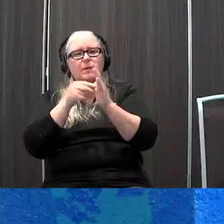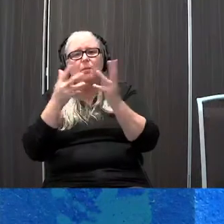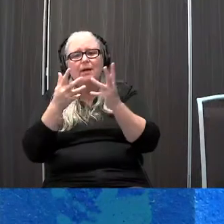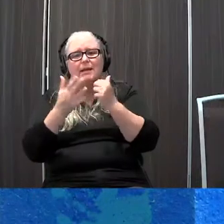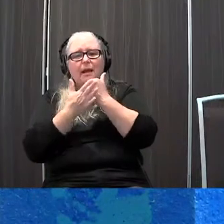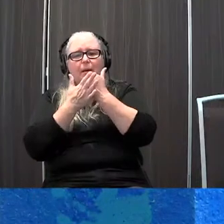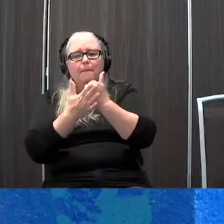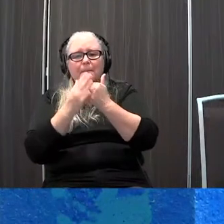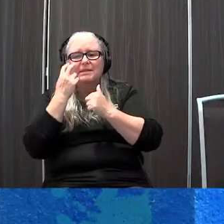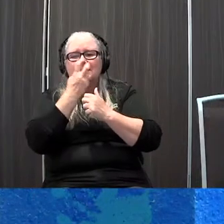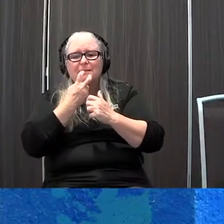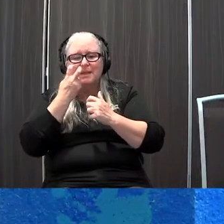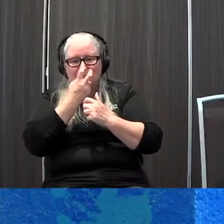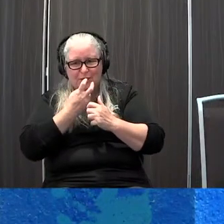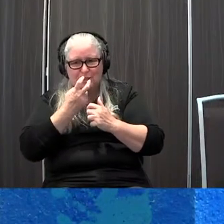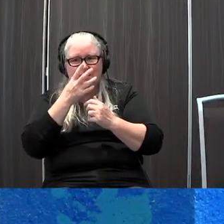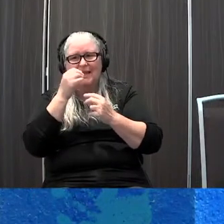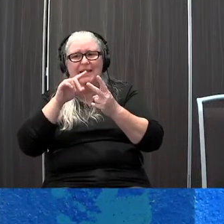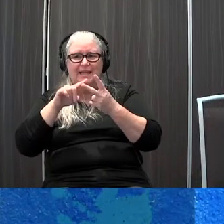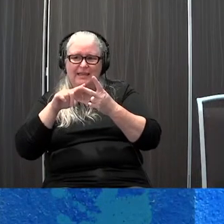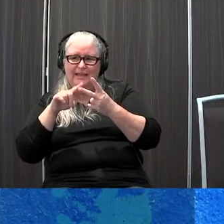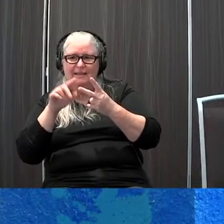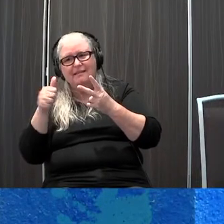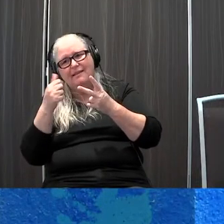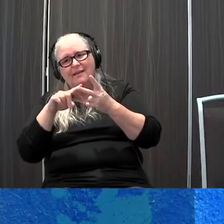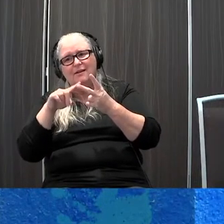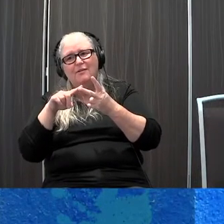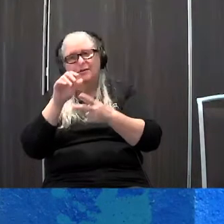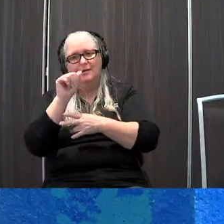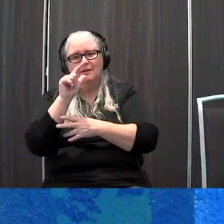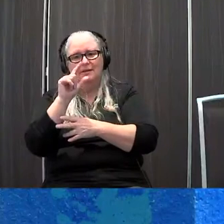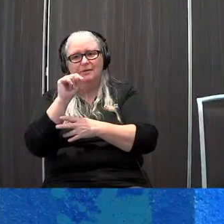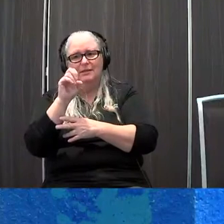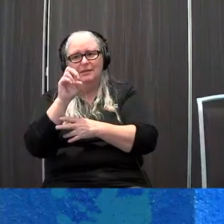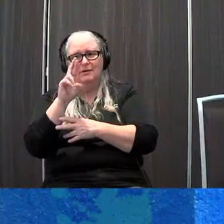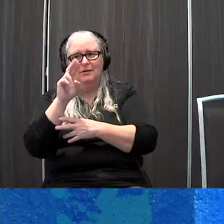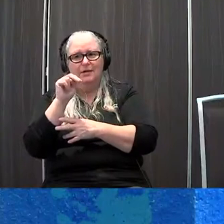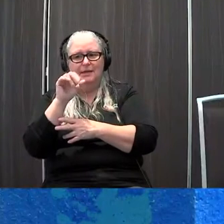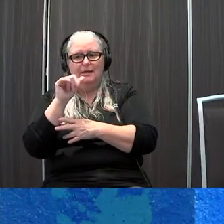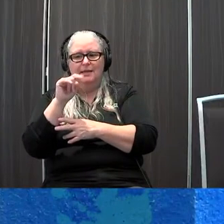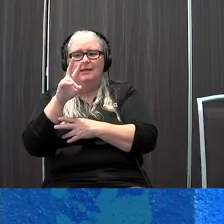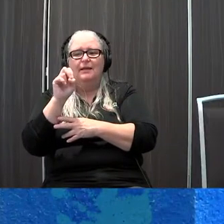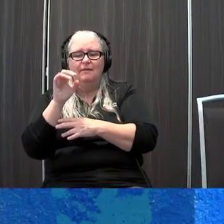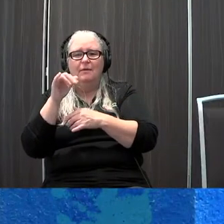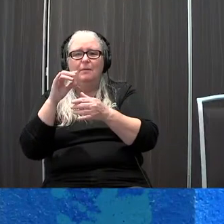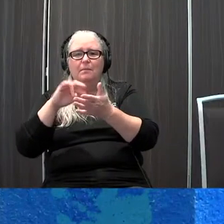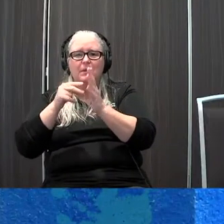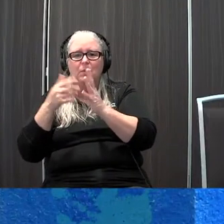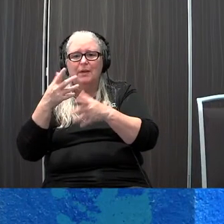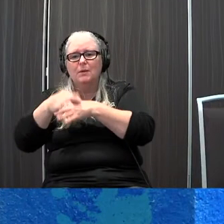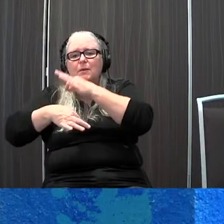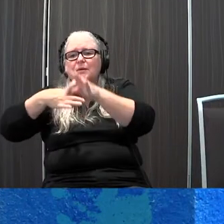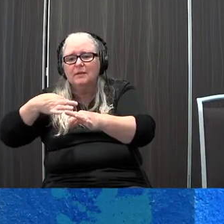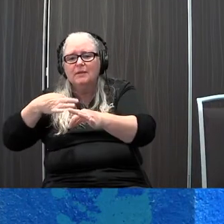abilities and alternative is defined as the process of providing a substitute for speech so that's kind of a more formal